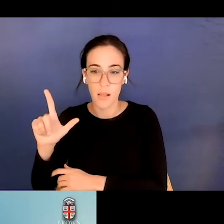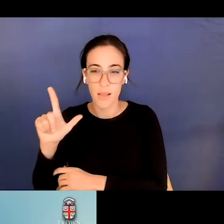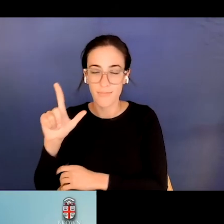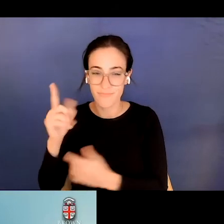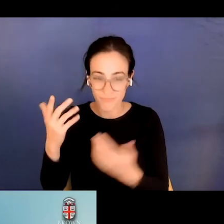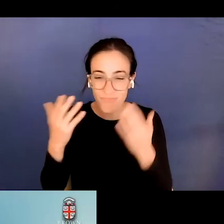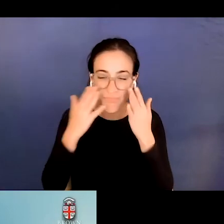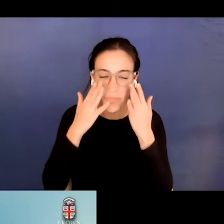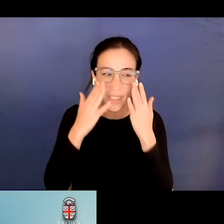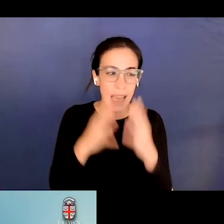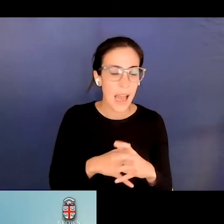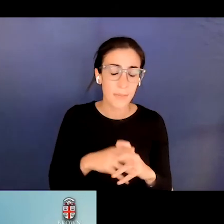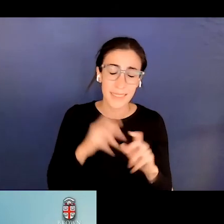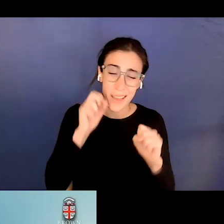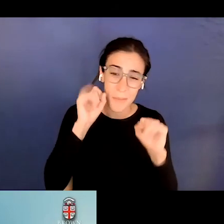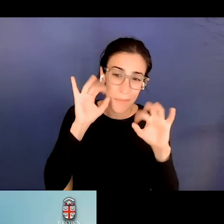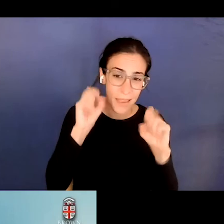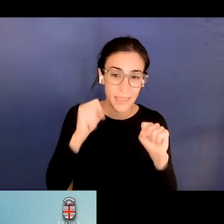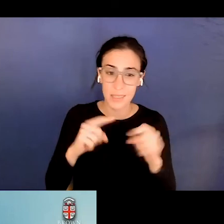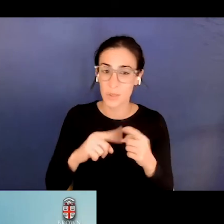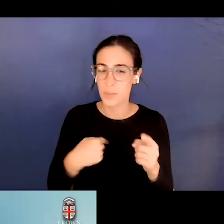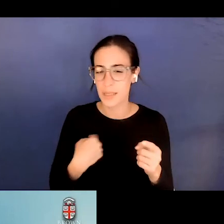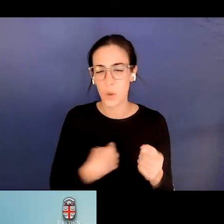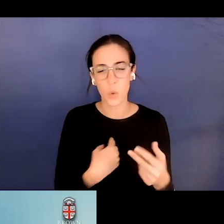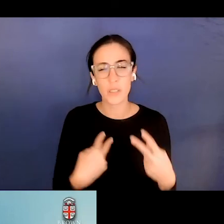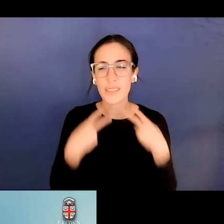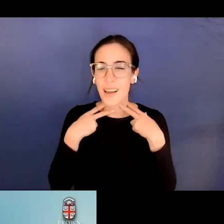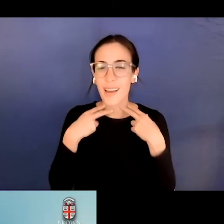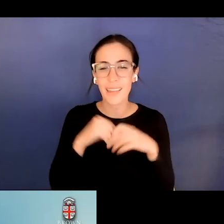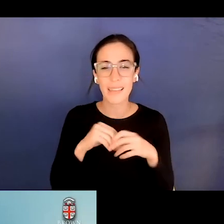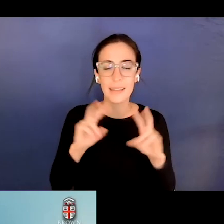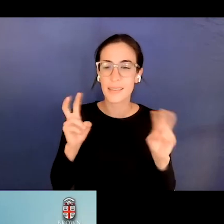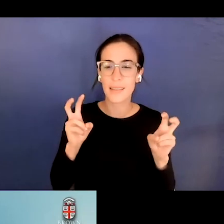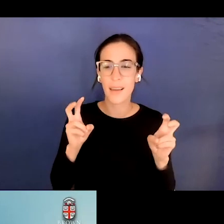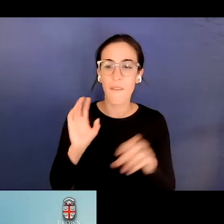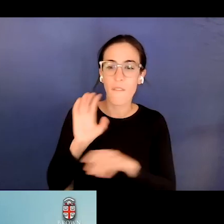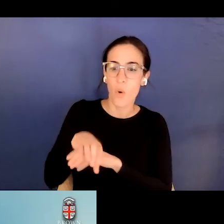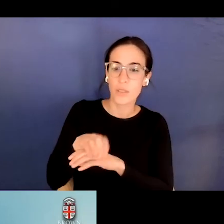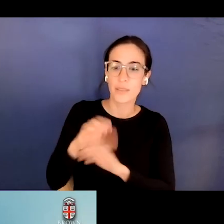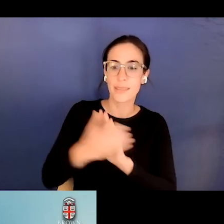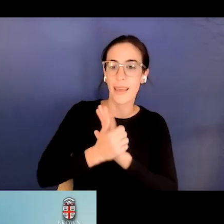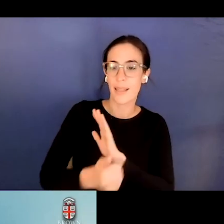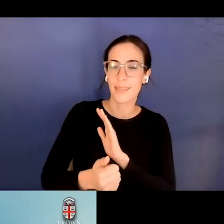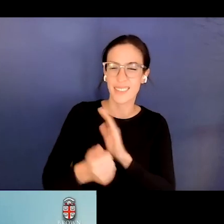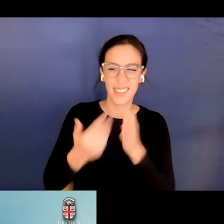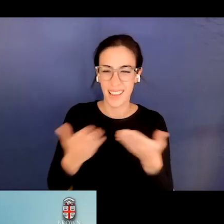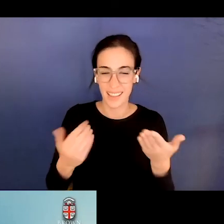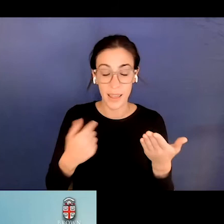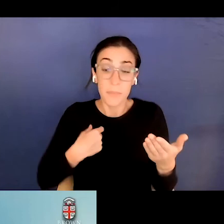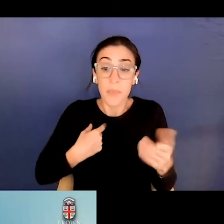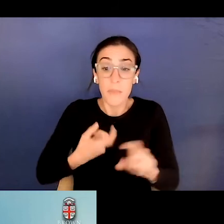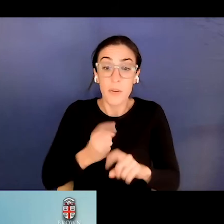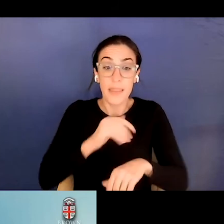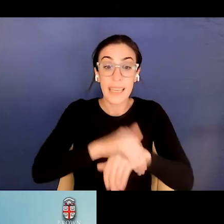it's, it's amazing to me that we were stuck in this sort of four skills thing. Oh, okay. First off, I'm, I'm from the, the English, you know, the